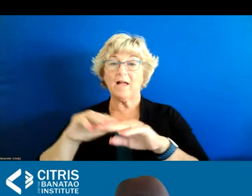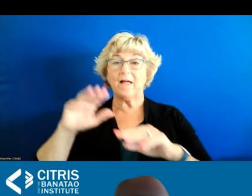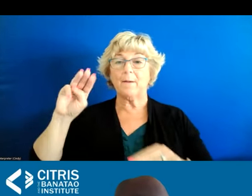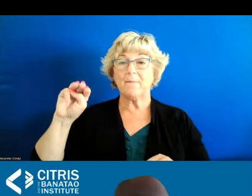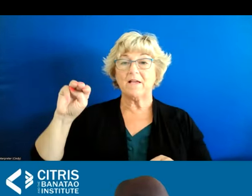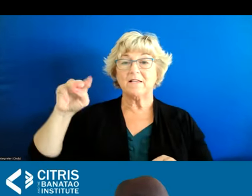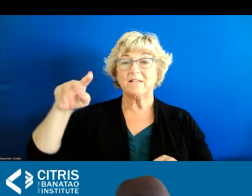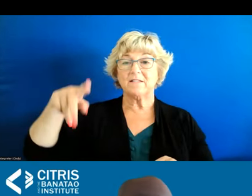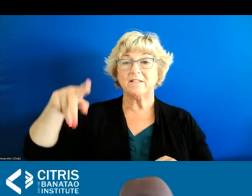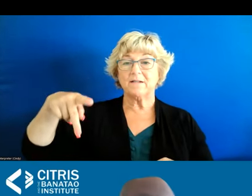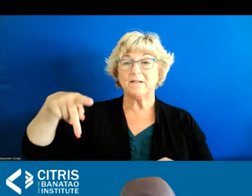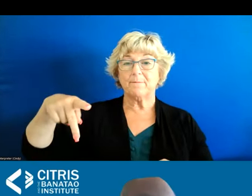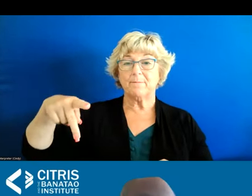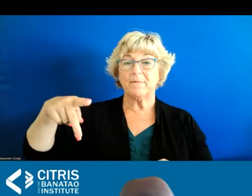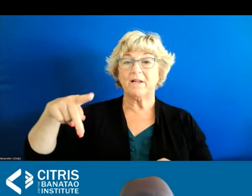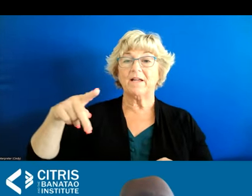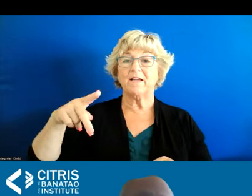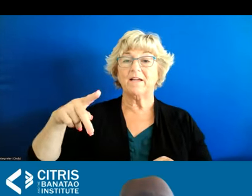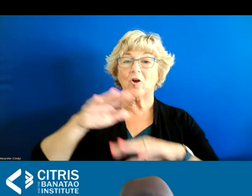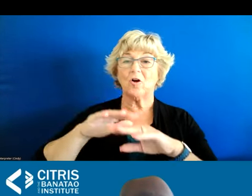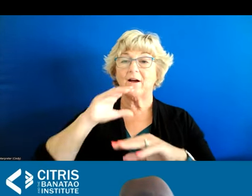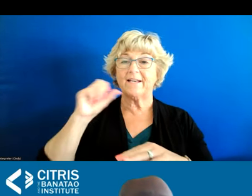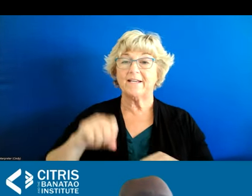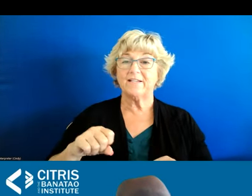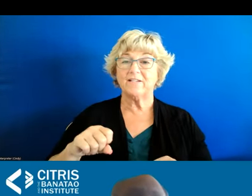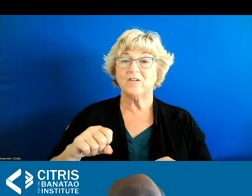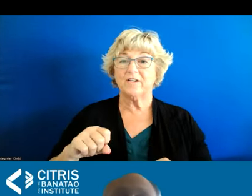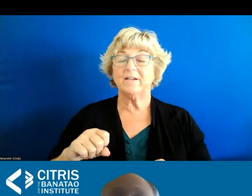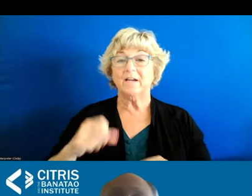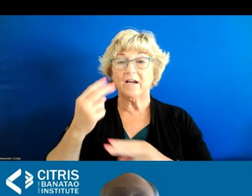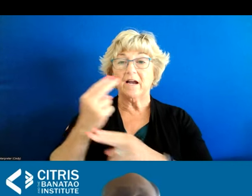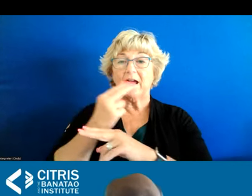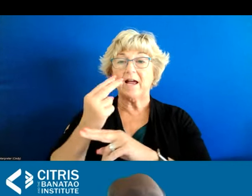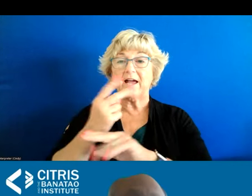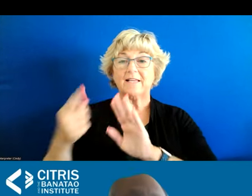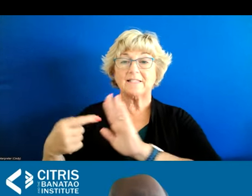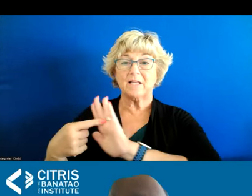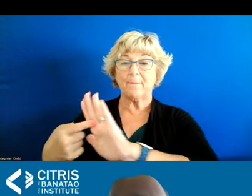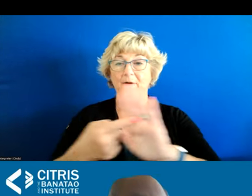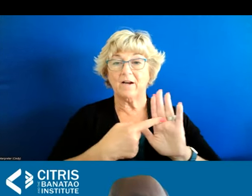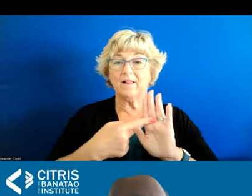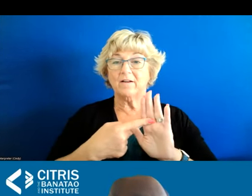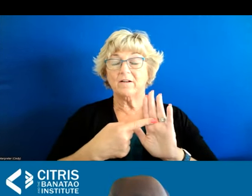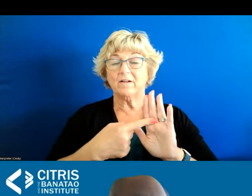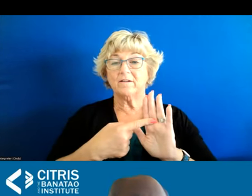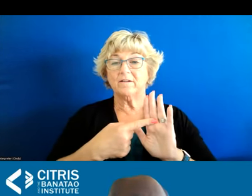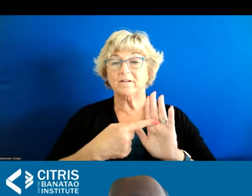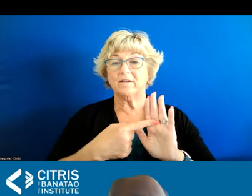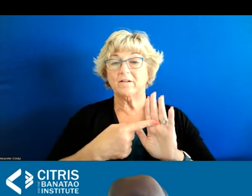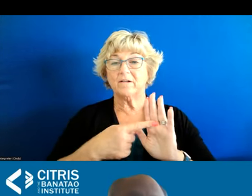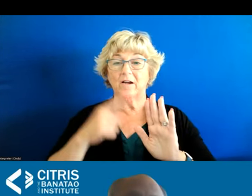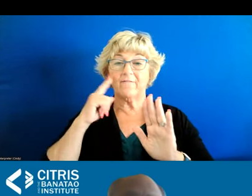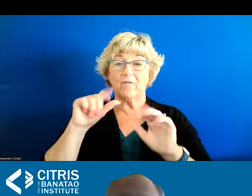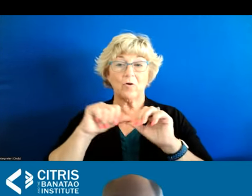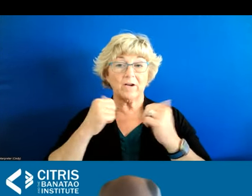can be moved forward and if anything we can be used as a model not only for uh the uh agency